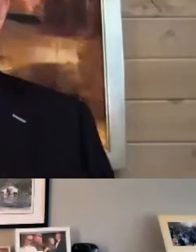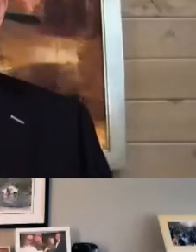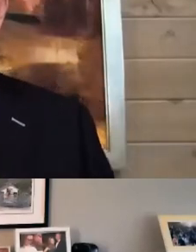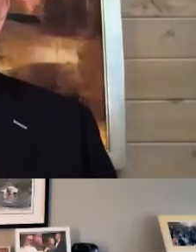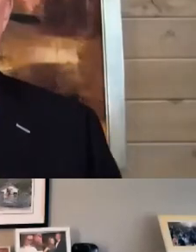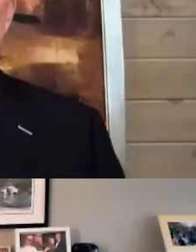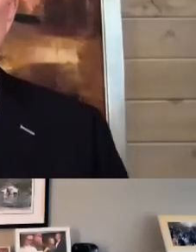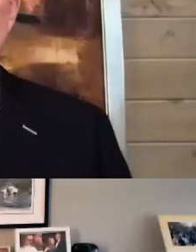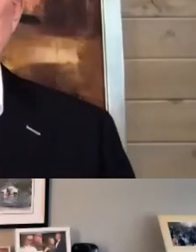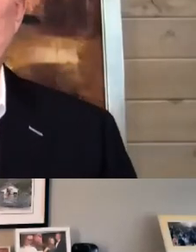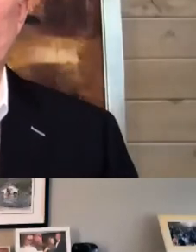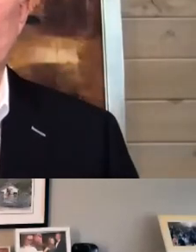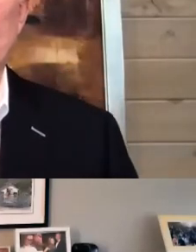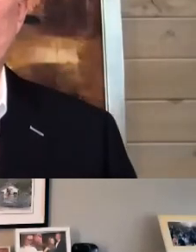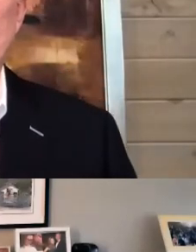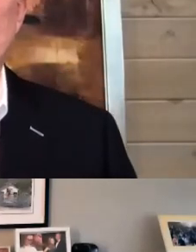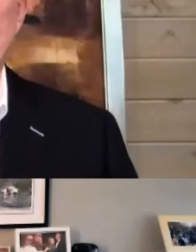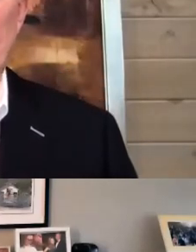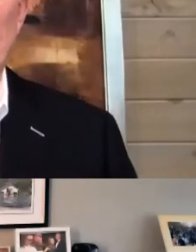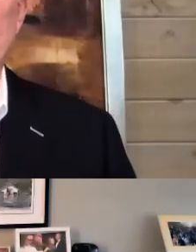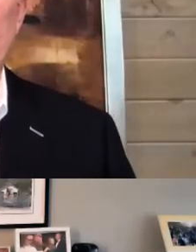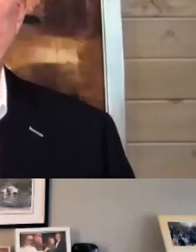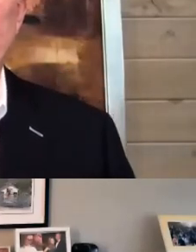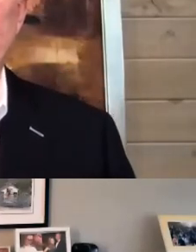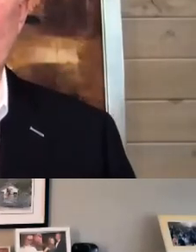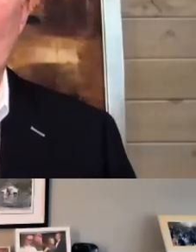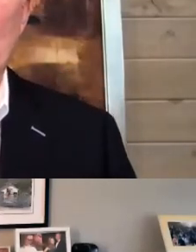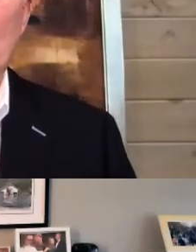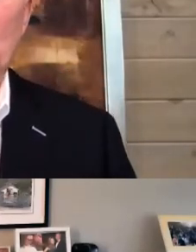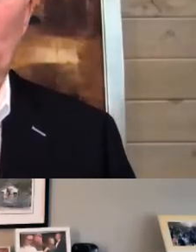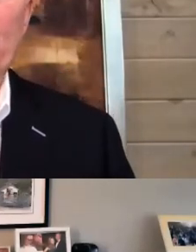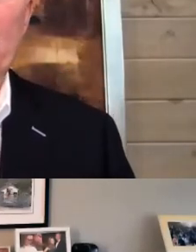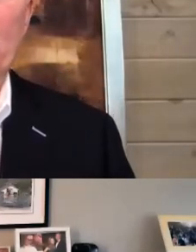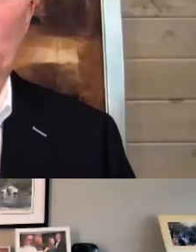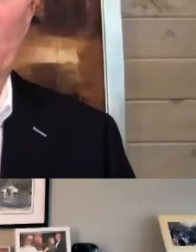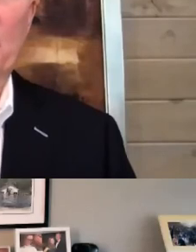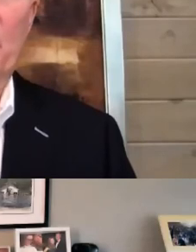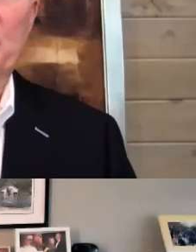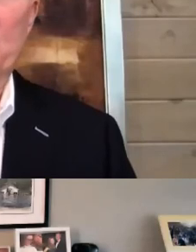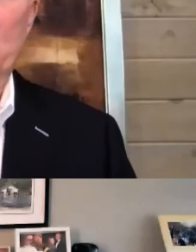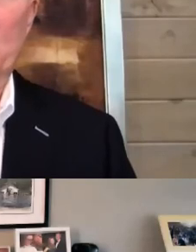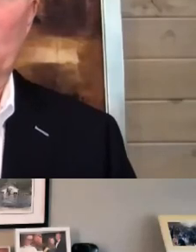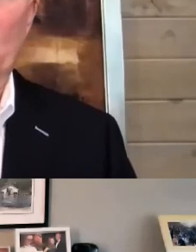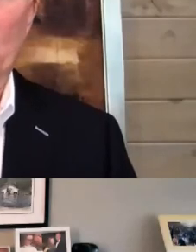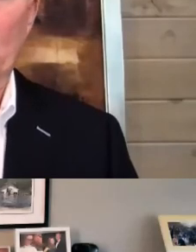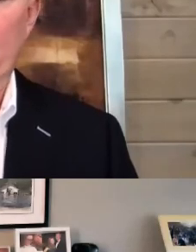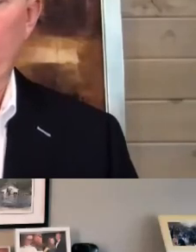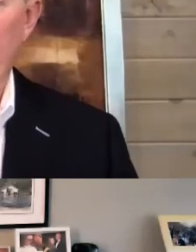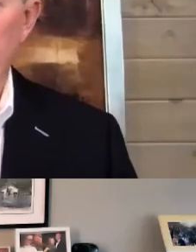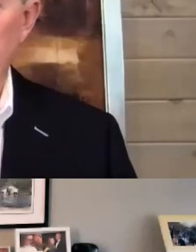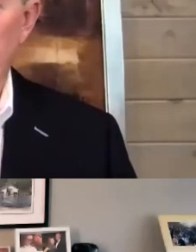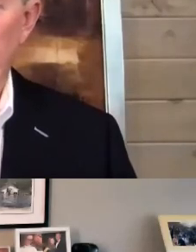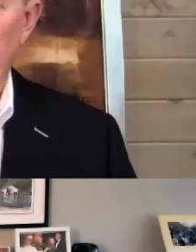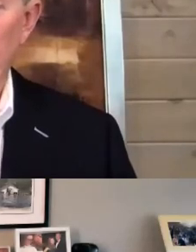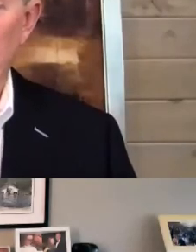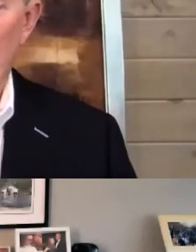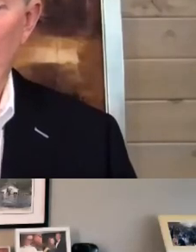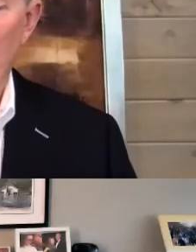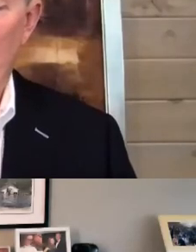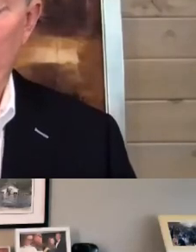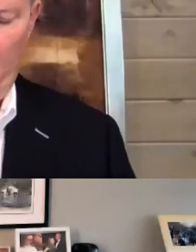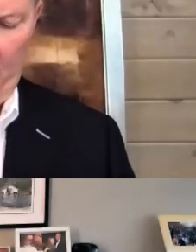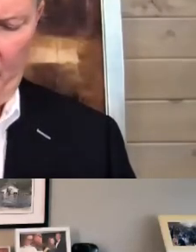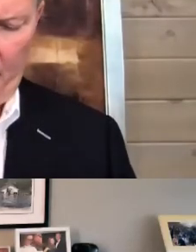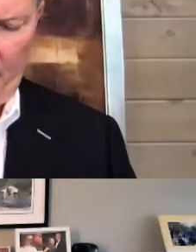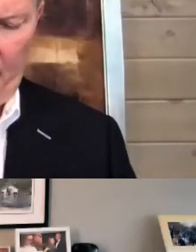your change plans, if that's what's necessary. One thing I wanted to mention, Will, that Sarah